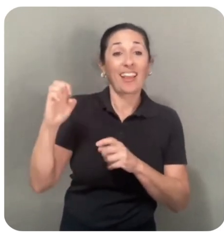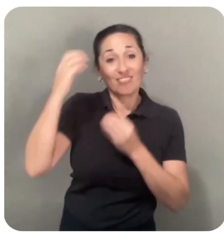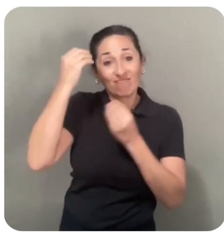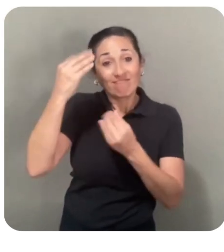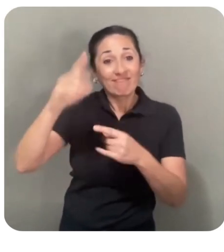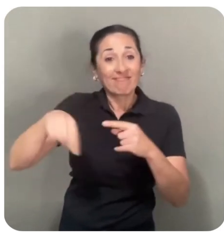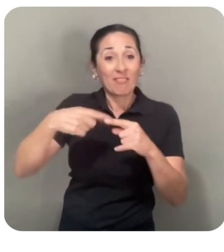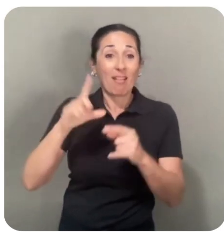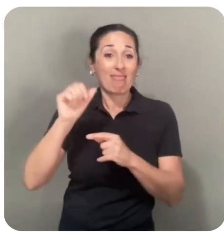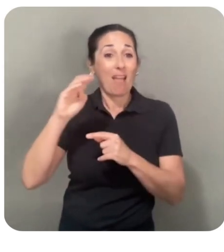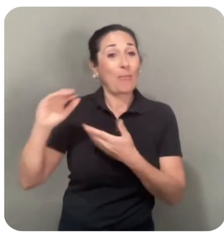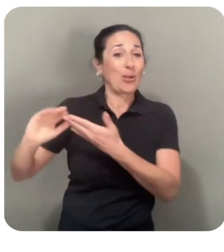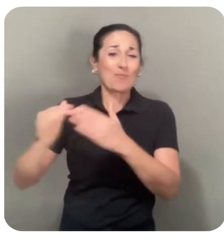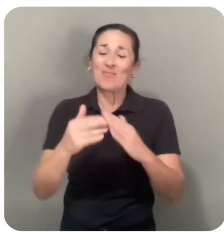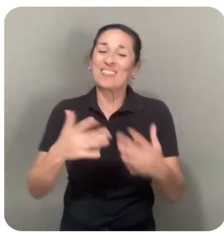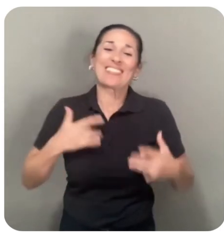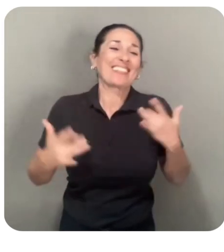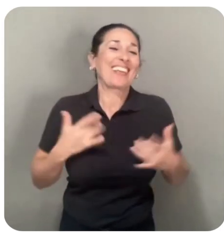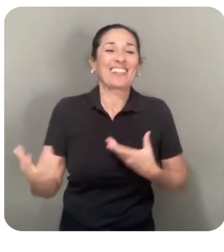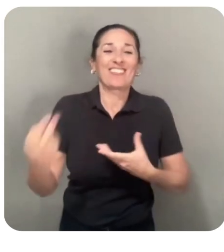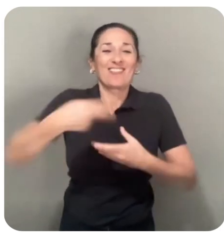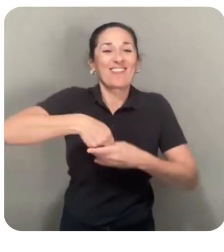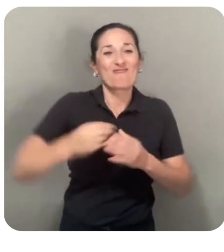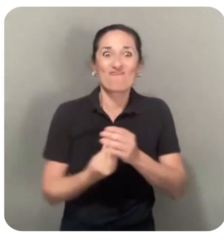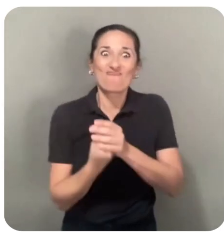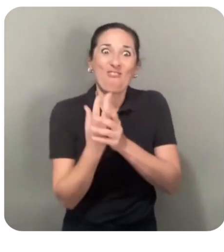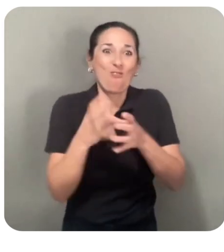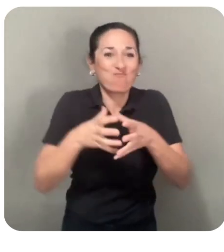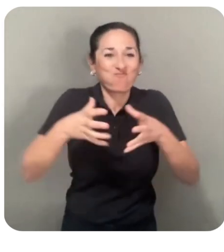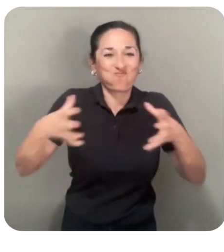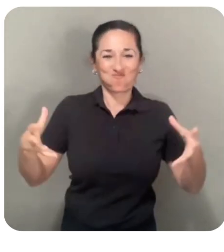you join the LAMA community and help us to continue to grow our herd.